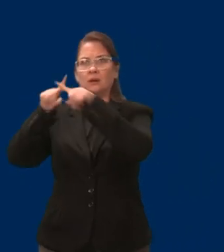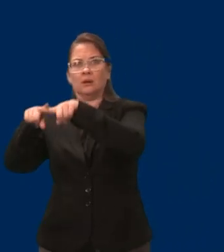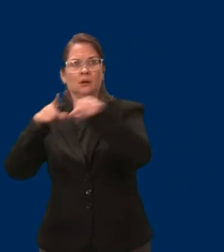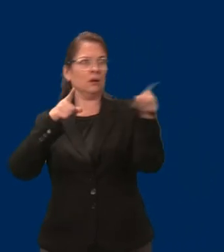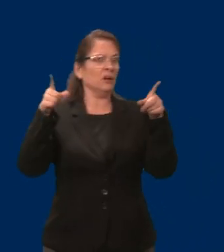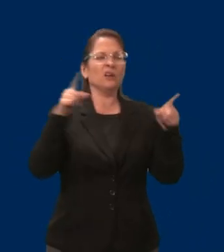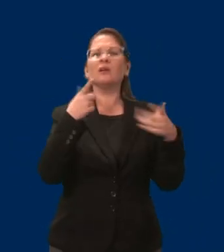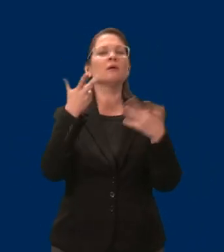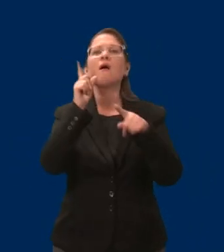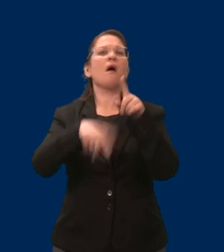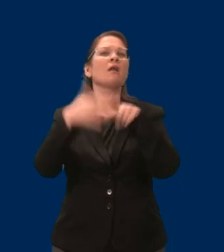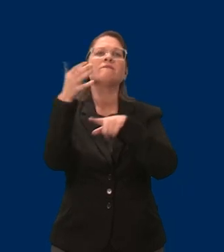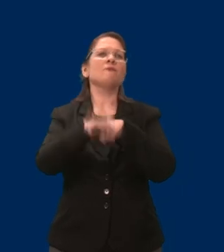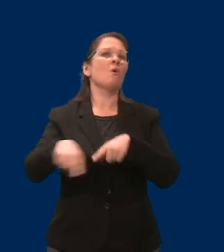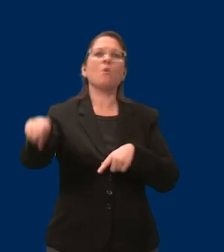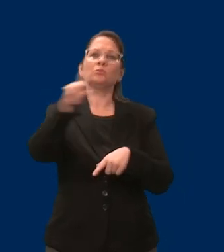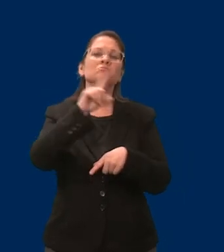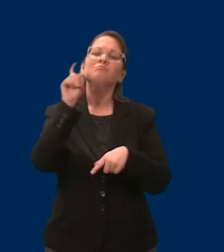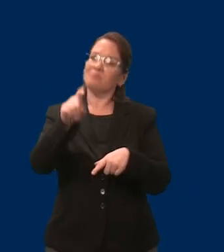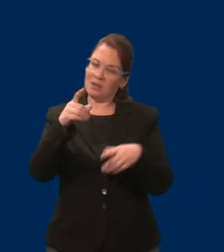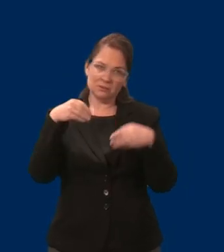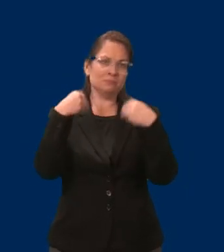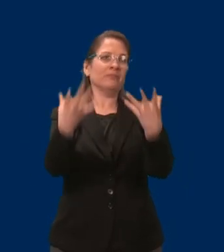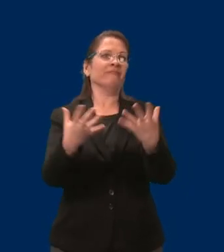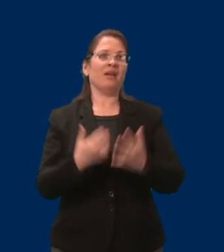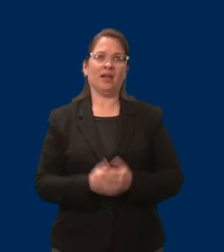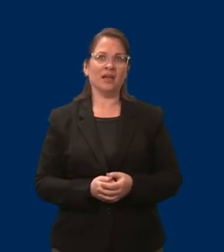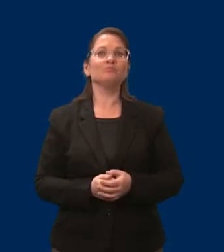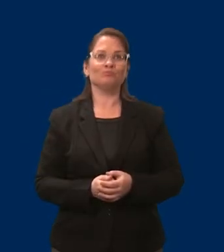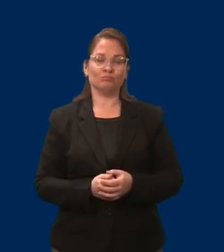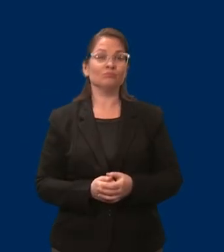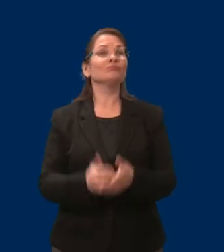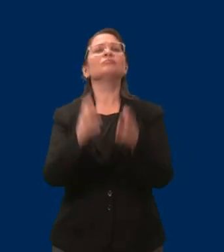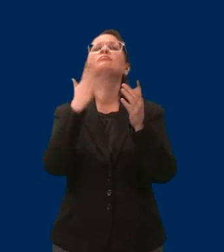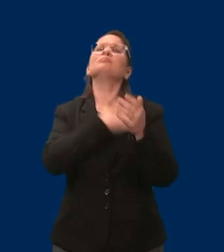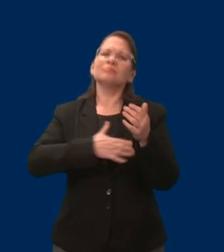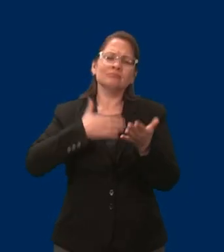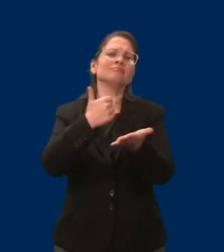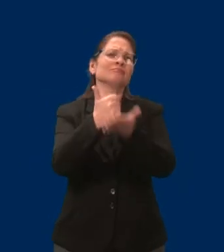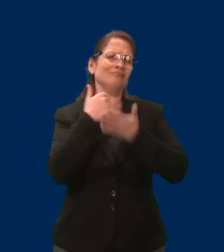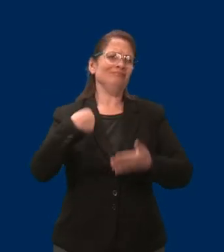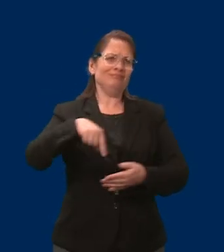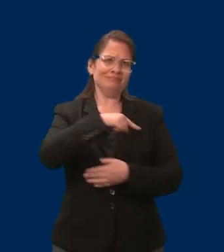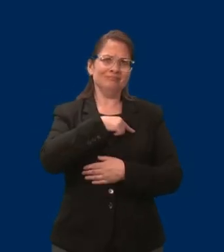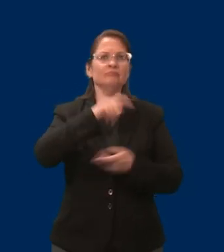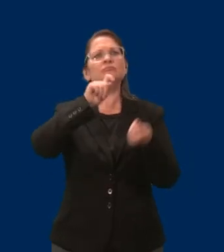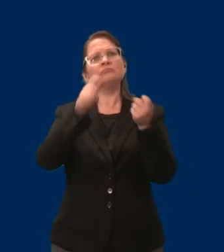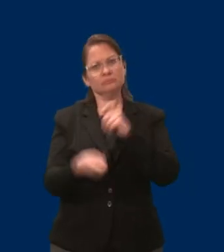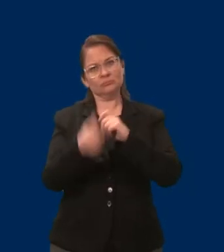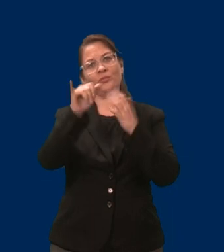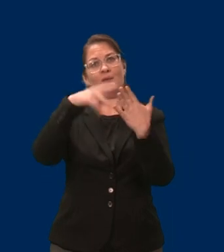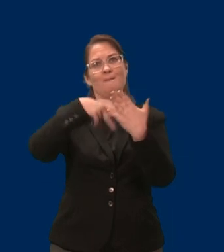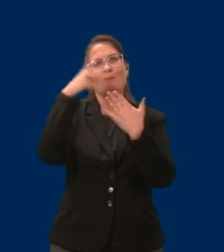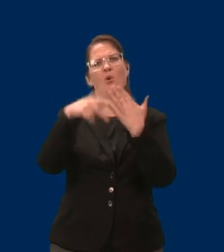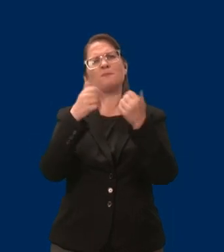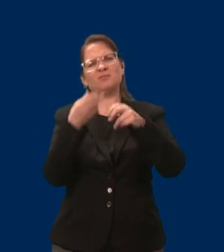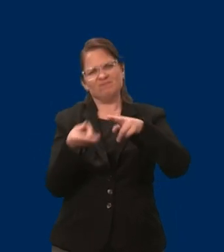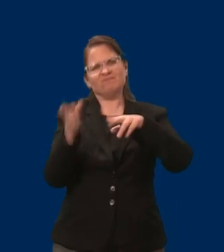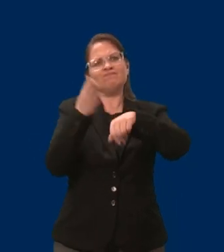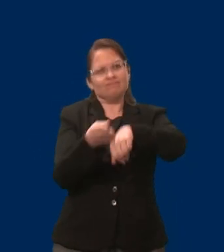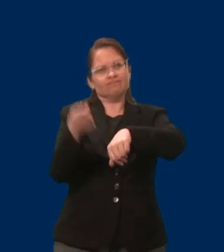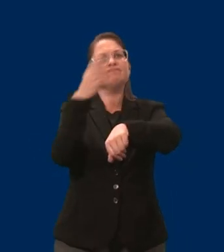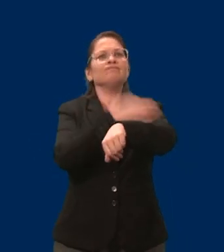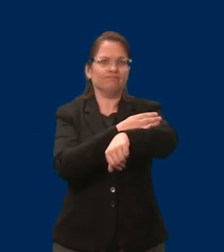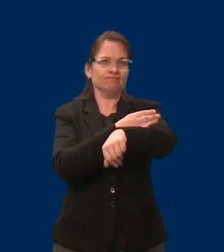that we can work together and gain your support for MAEPD reform, which would allow folks to be reimbursed for Medicare premiums among